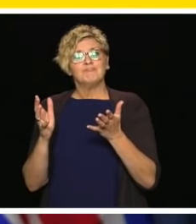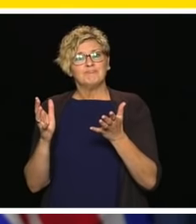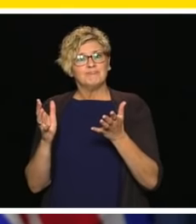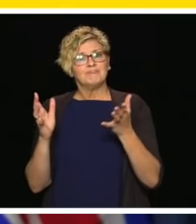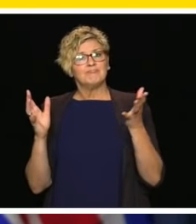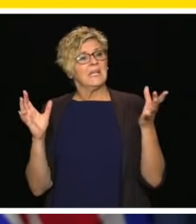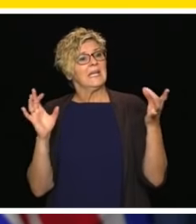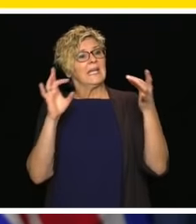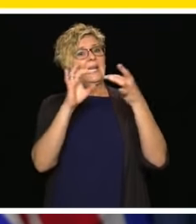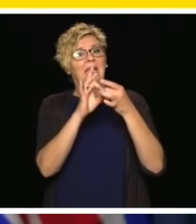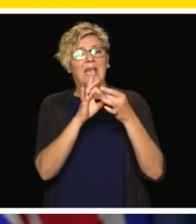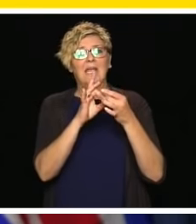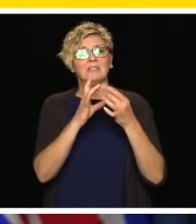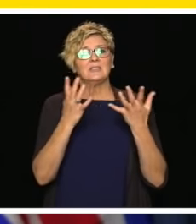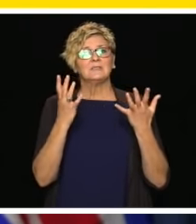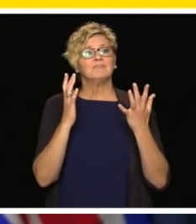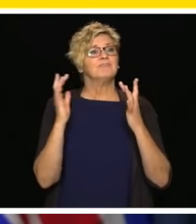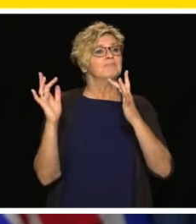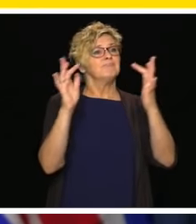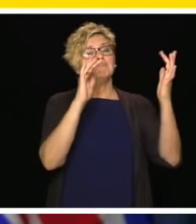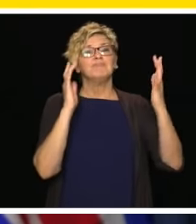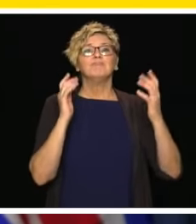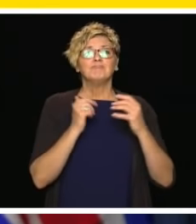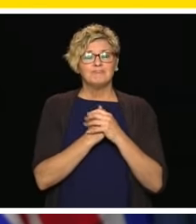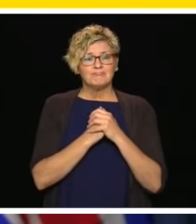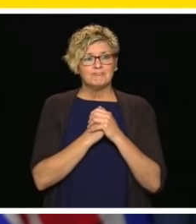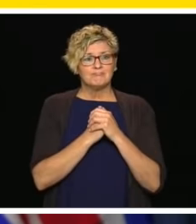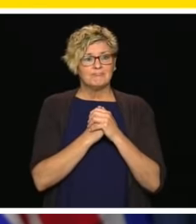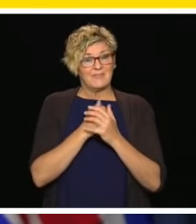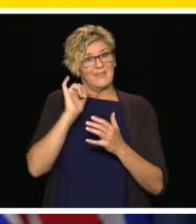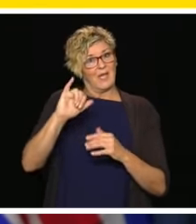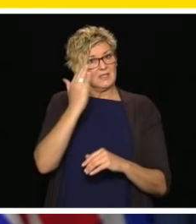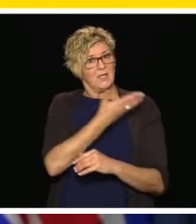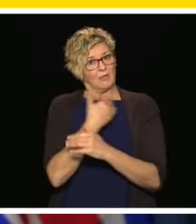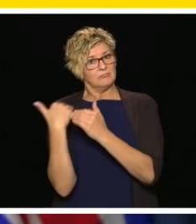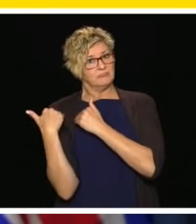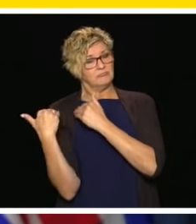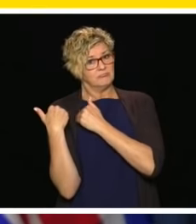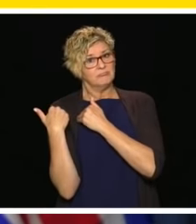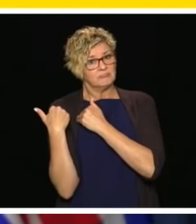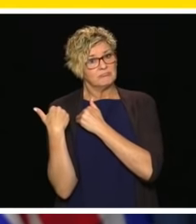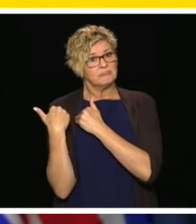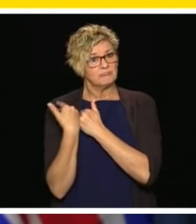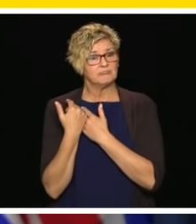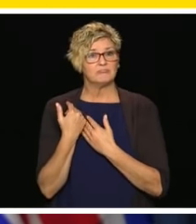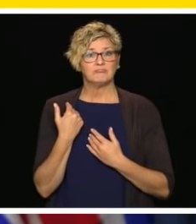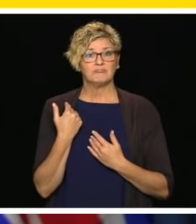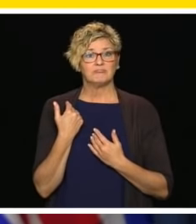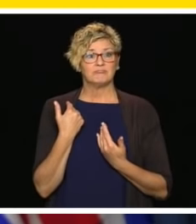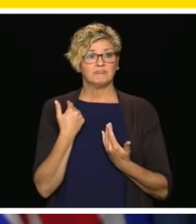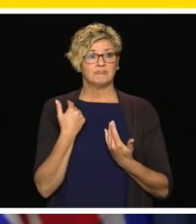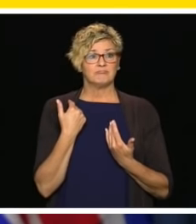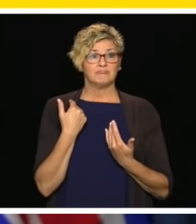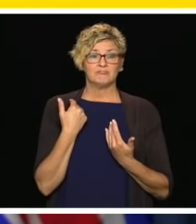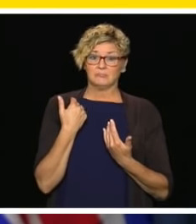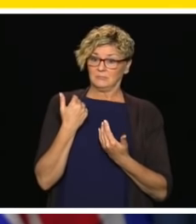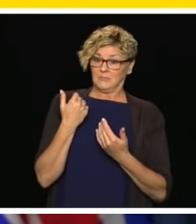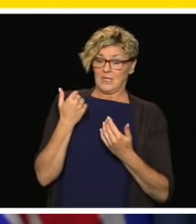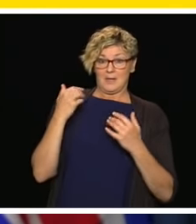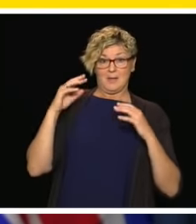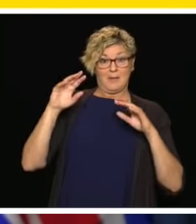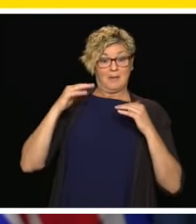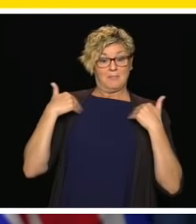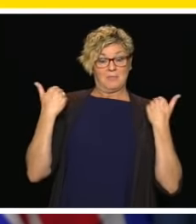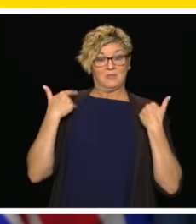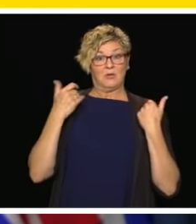this together. That is our mantra as a province. And all of us have a responsibility to make sure that really important